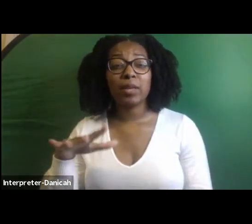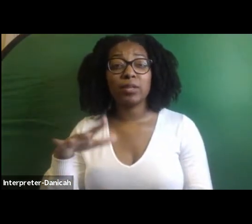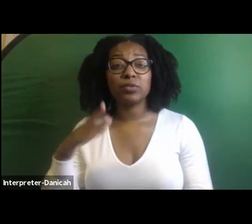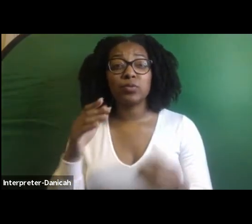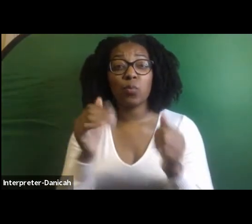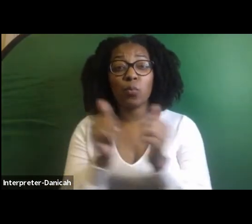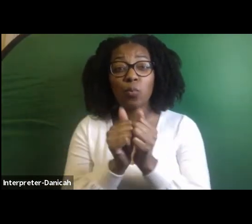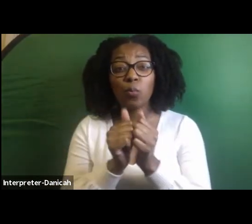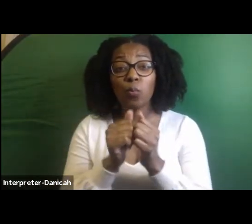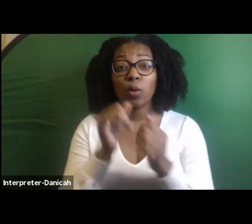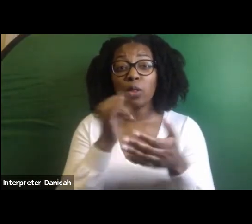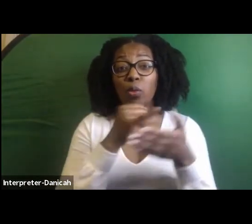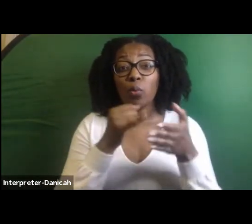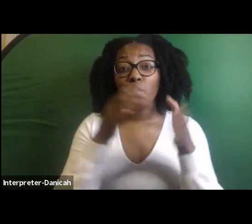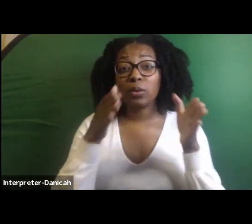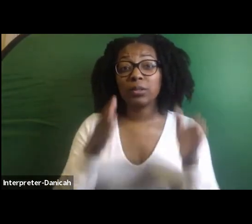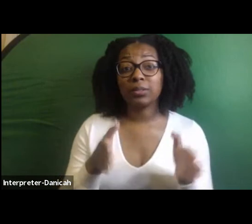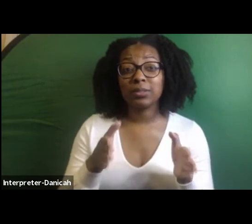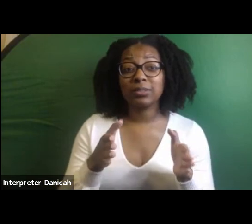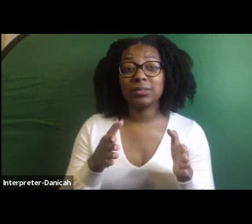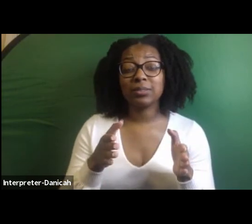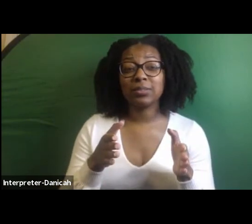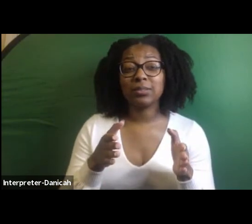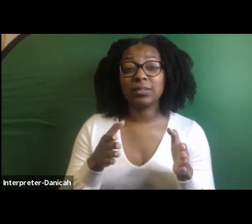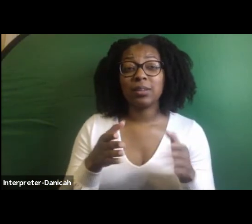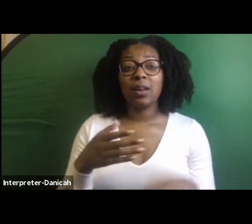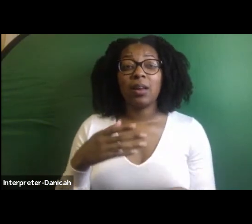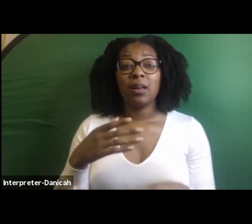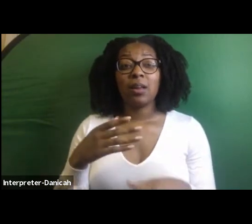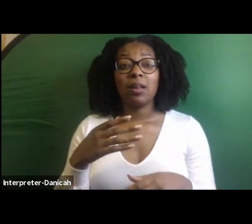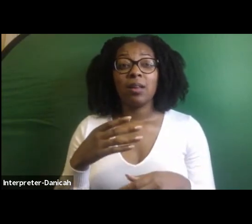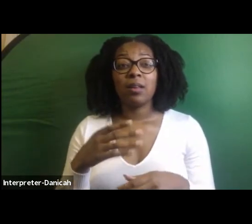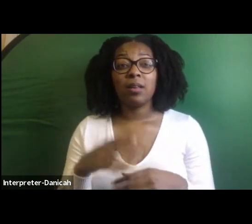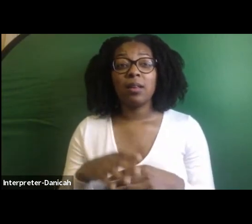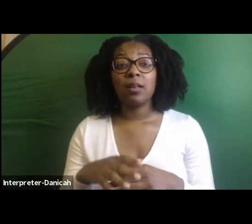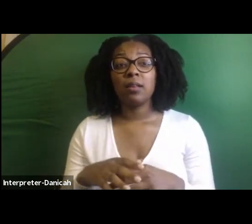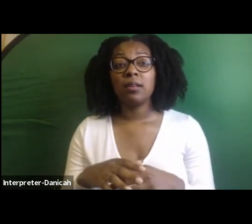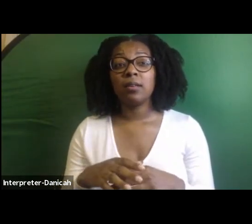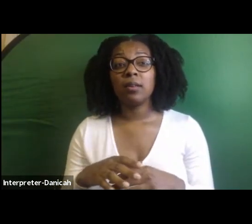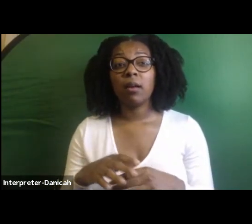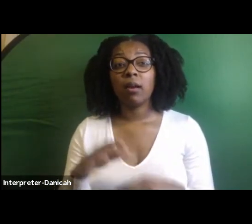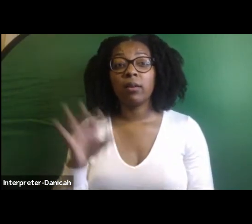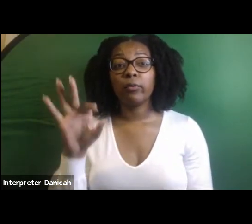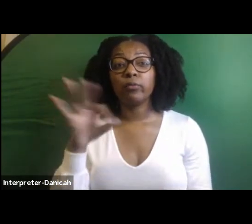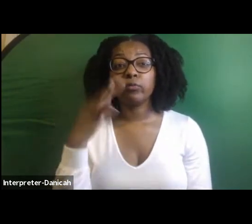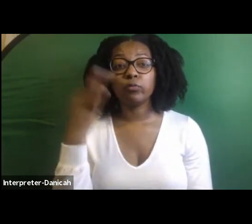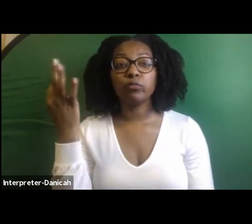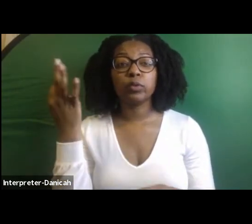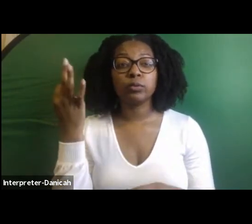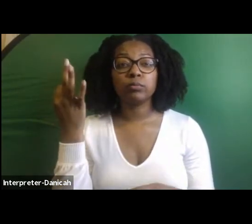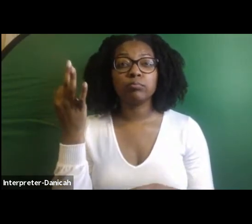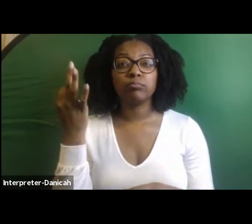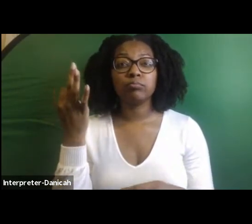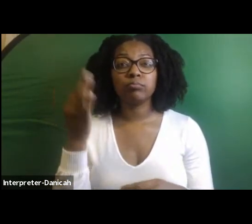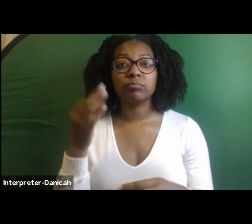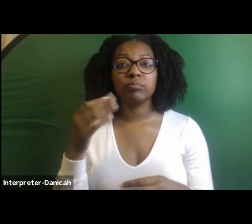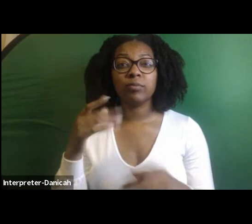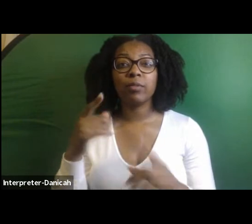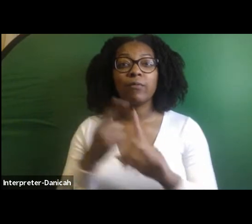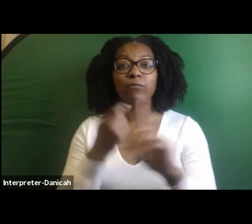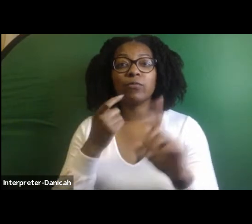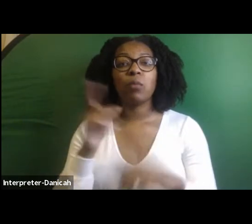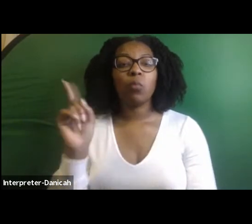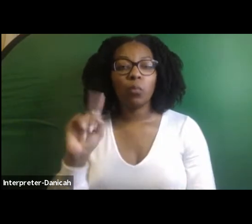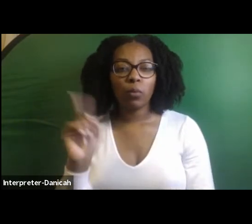sharing with them that the question of where do you come from is, it's a bit of a stingy